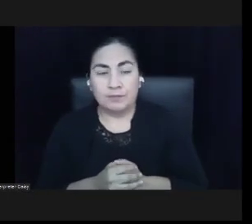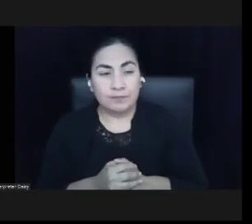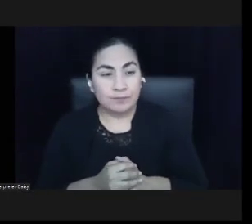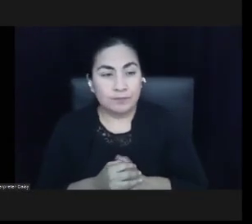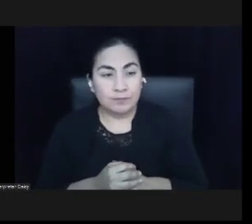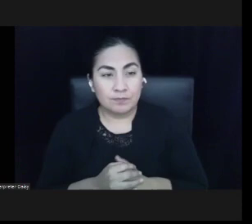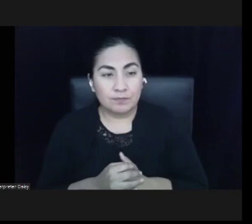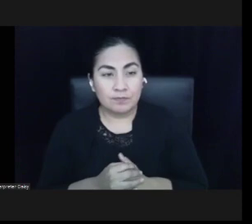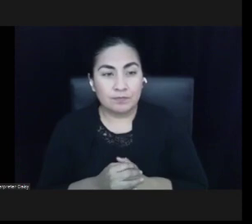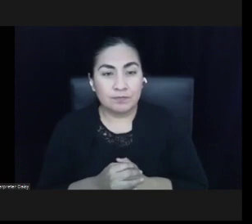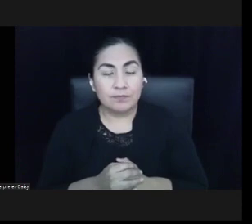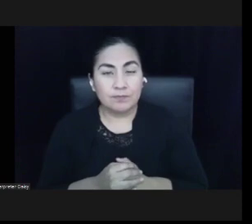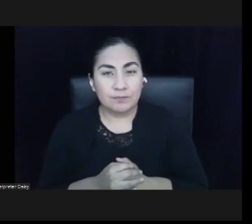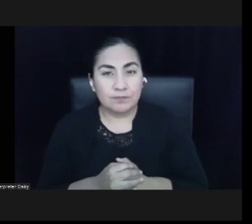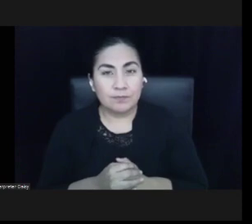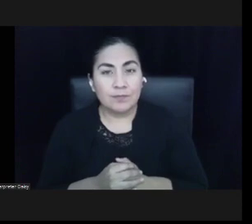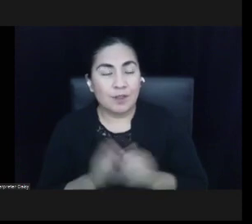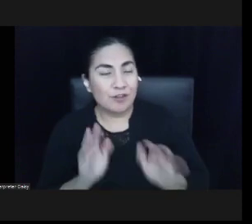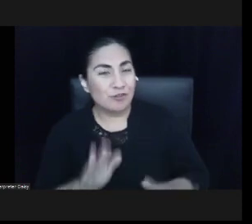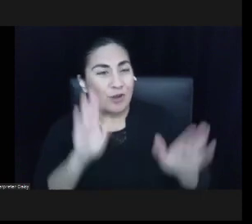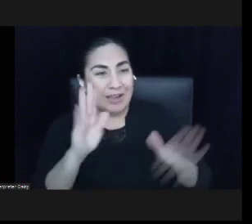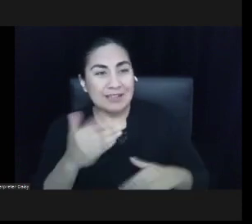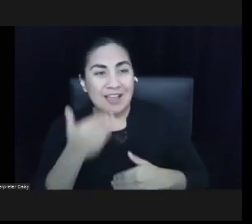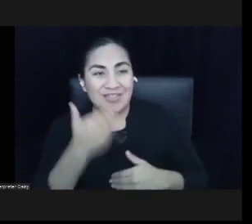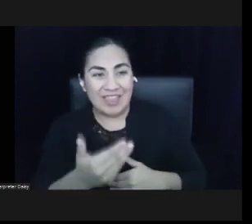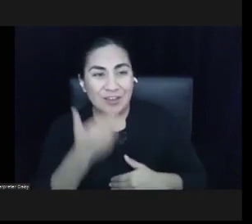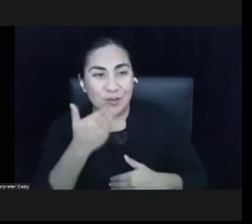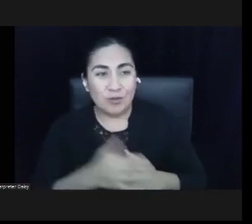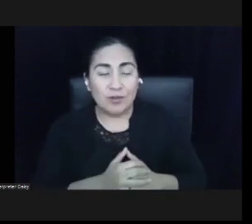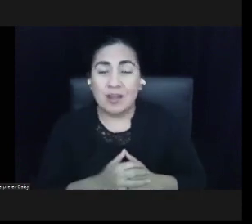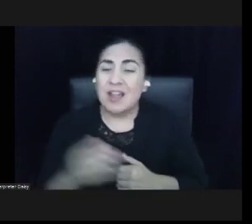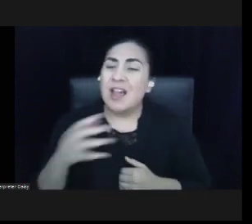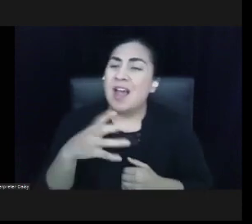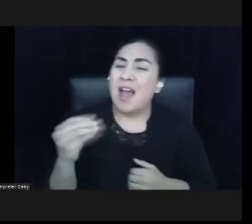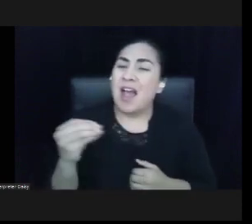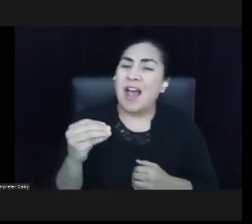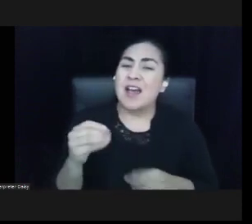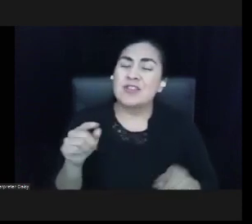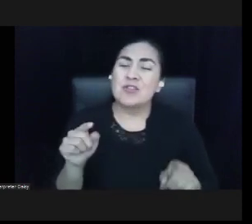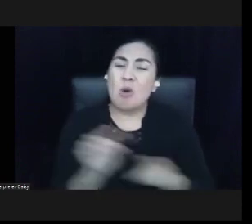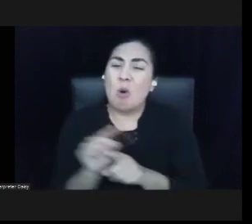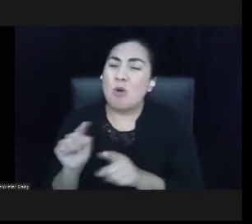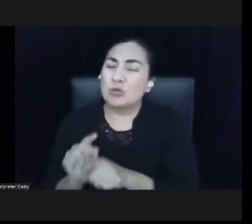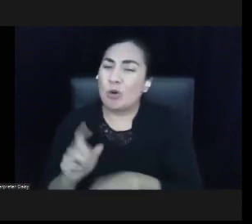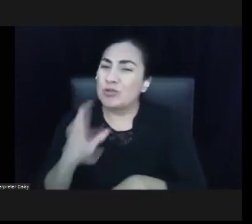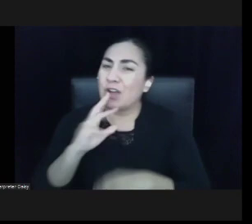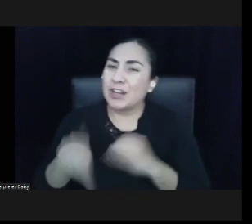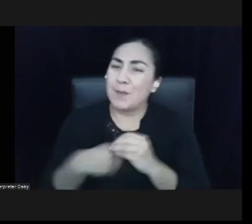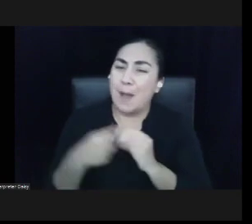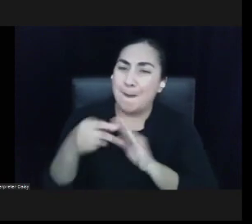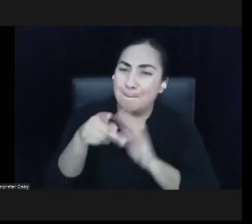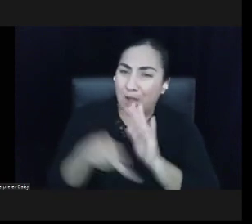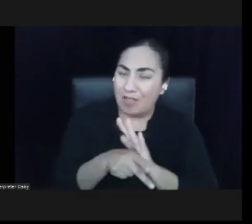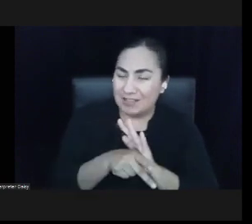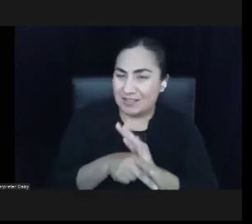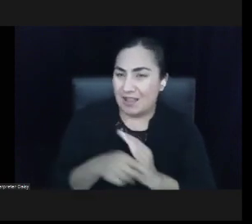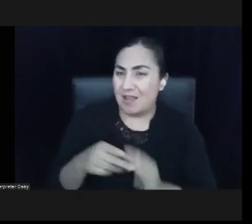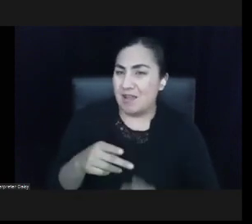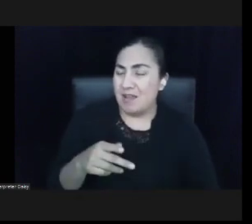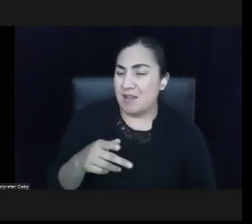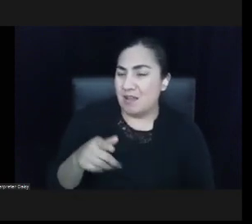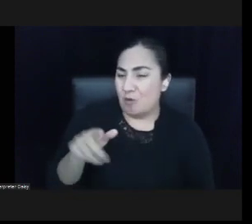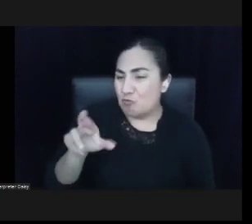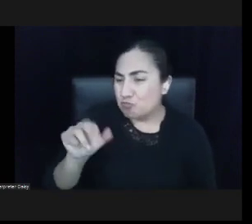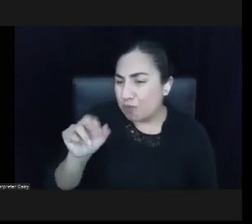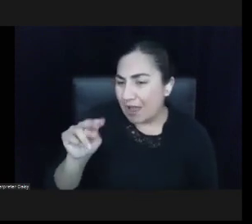Great. Thank you. And speaking of policy, I actually want to kick it over to you, Randy. What